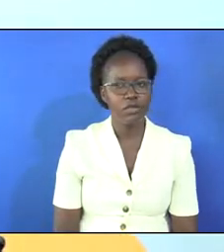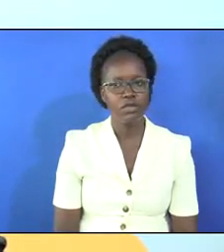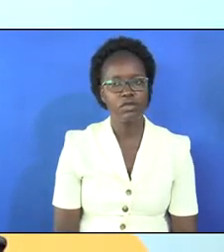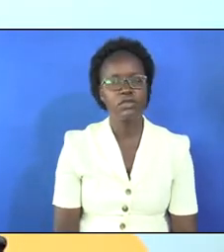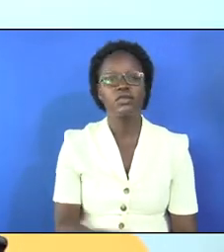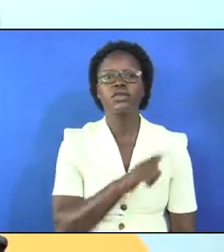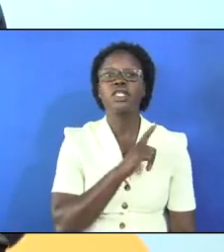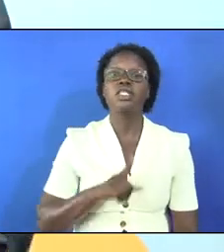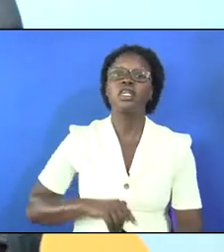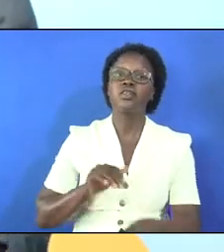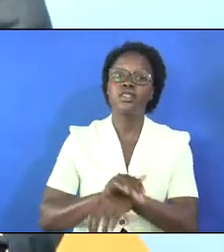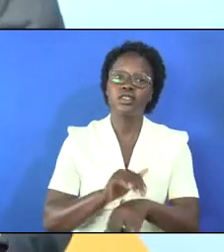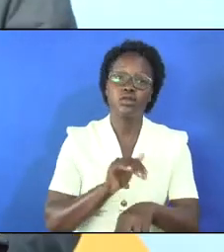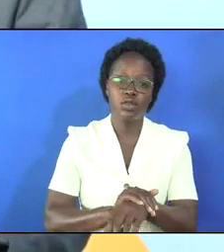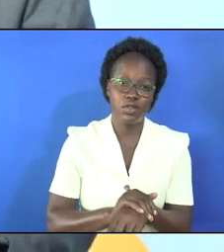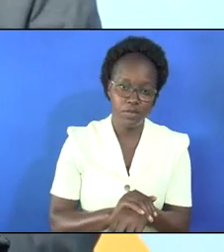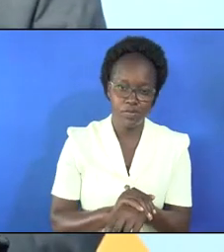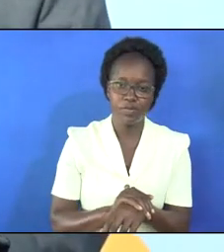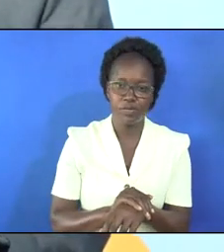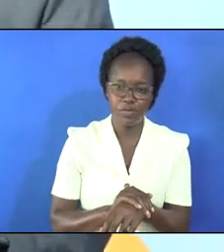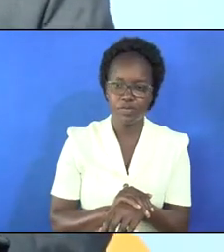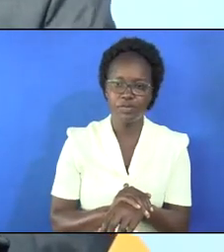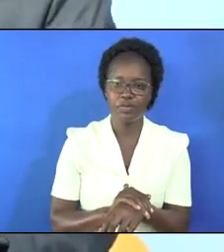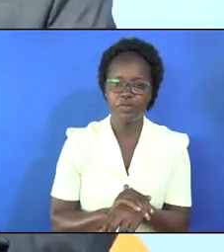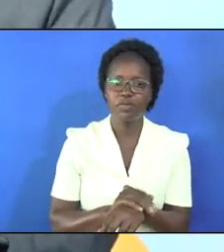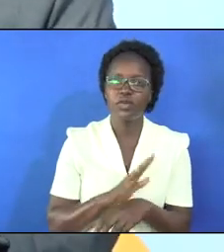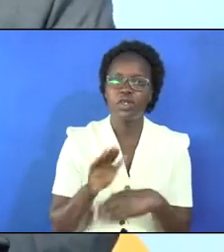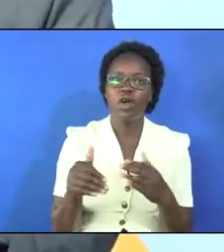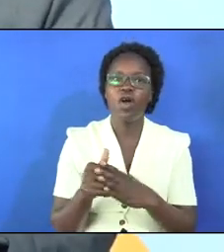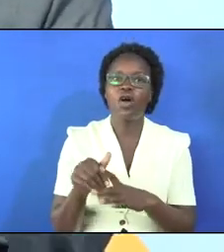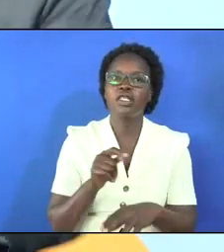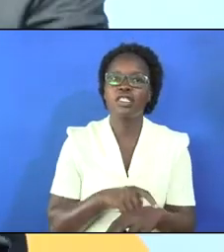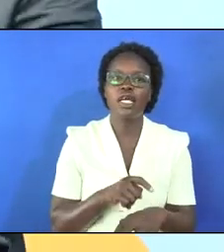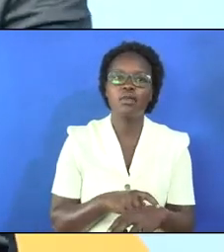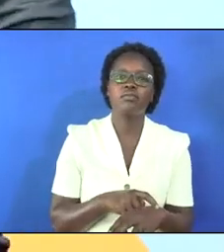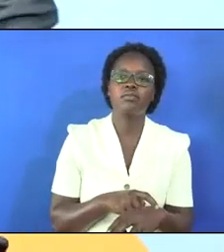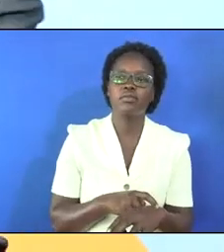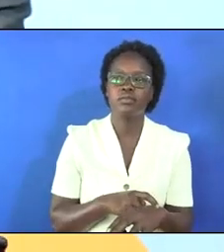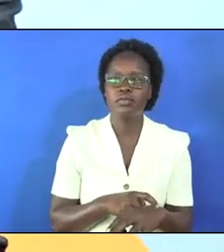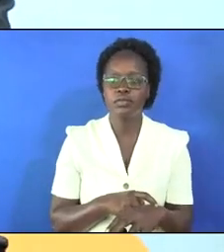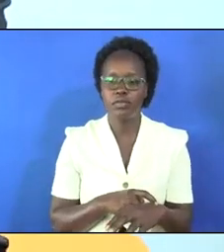the Lord is good all the time